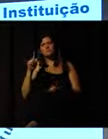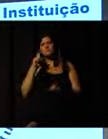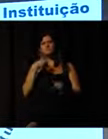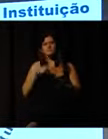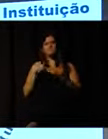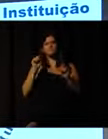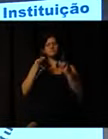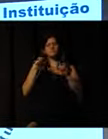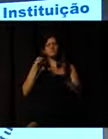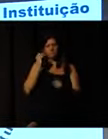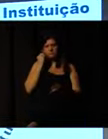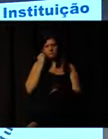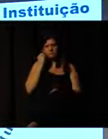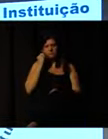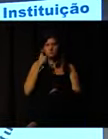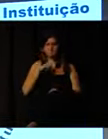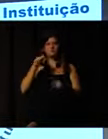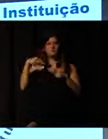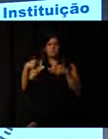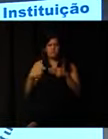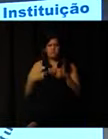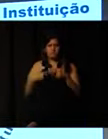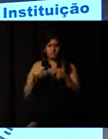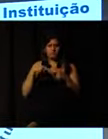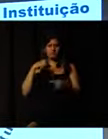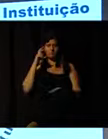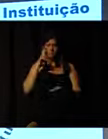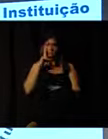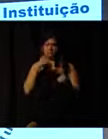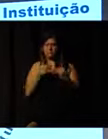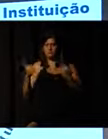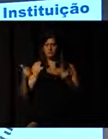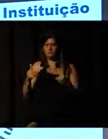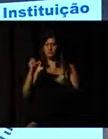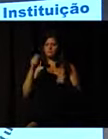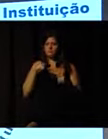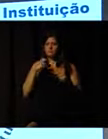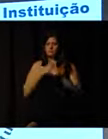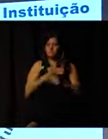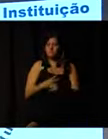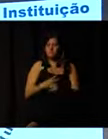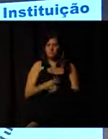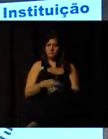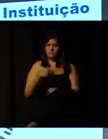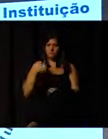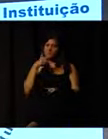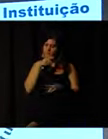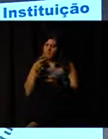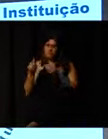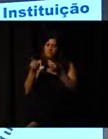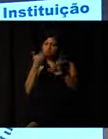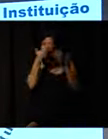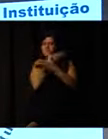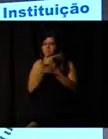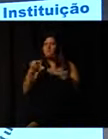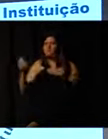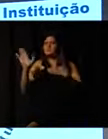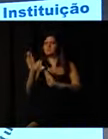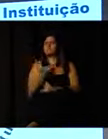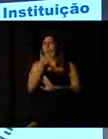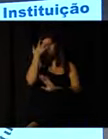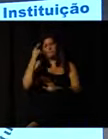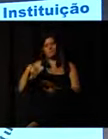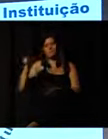volunteer work without having goals and history being aligned with what will sensibilize